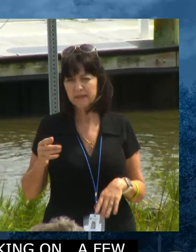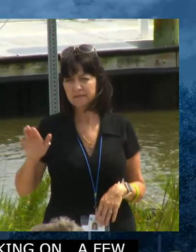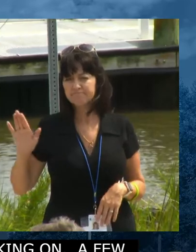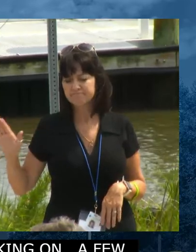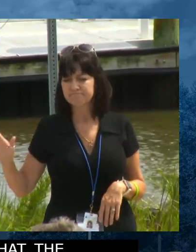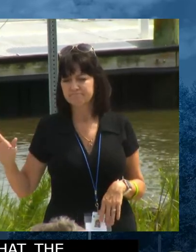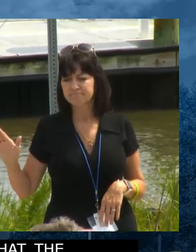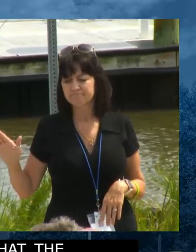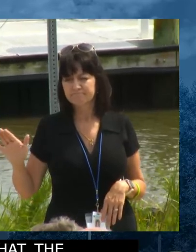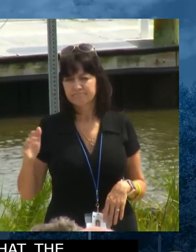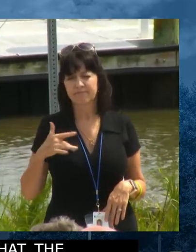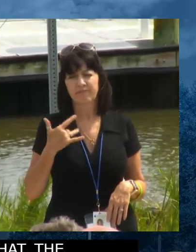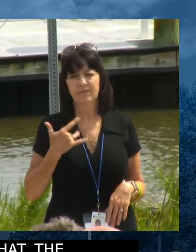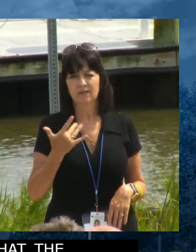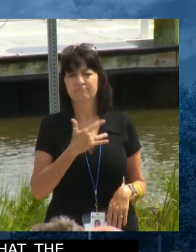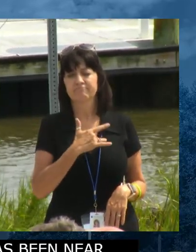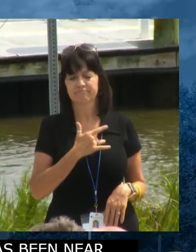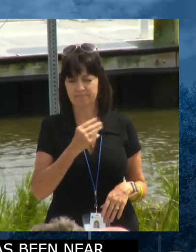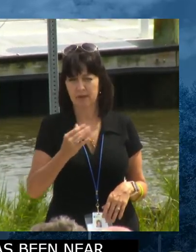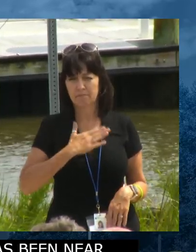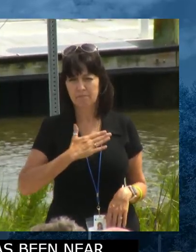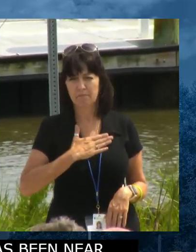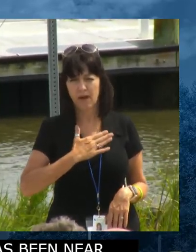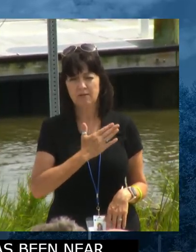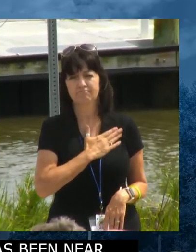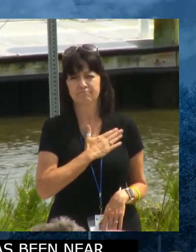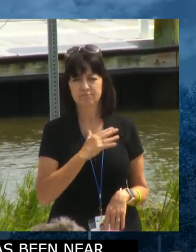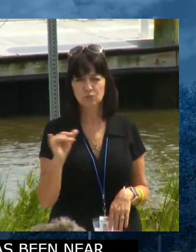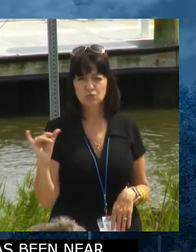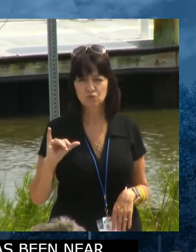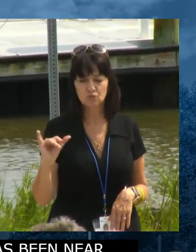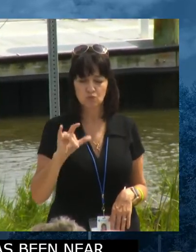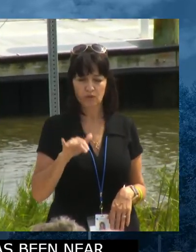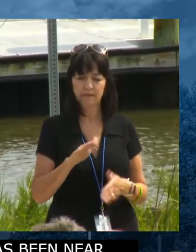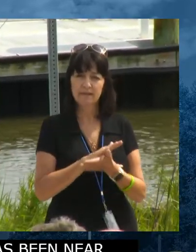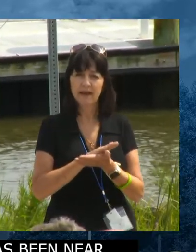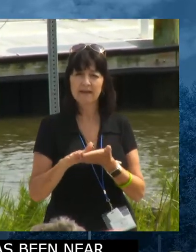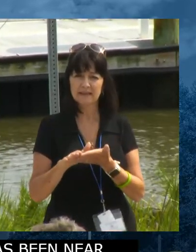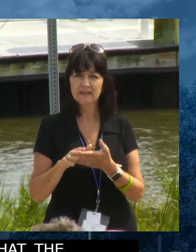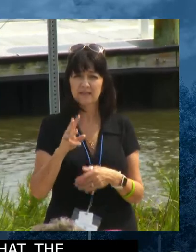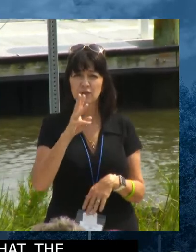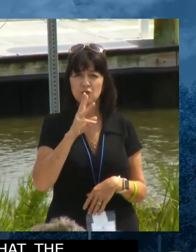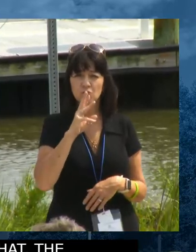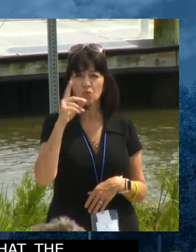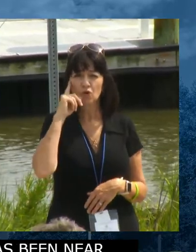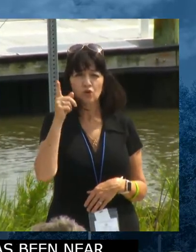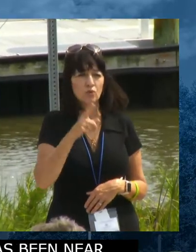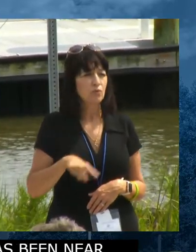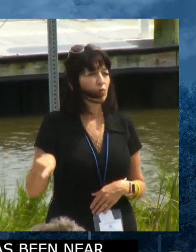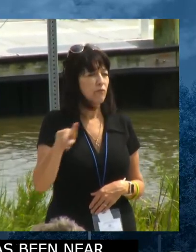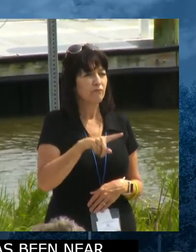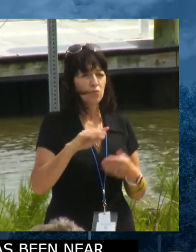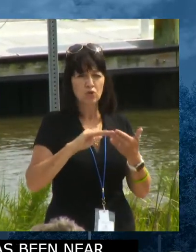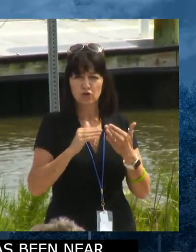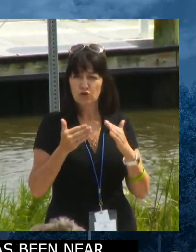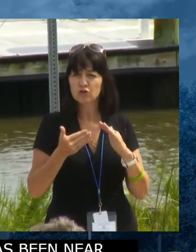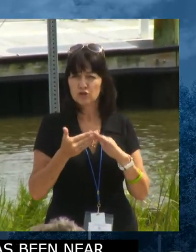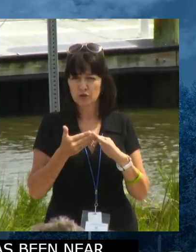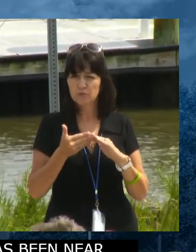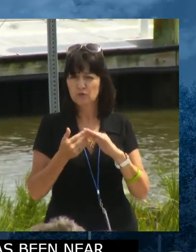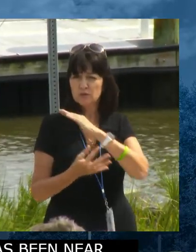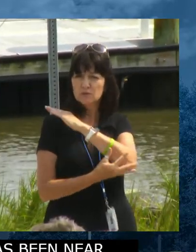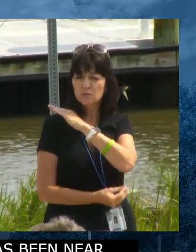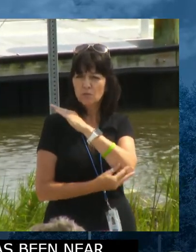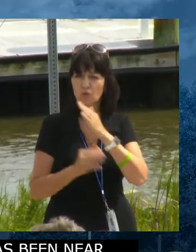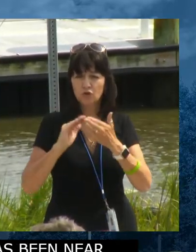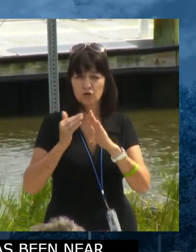well. And is the Clean Water Initiative for Underserved Communities, which we are have released today, I think it's actually up on